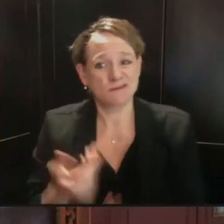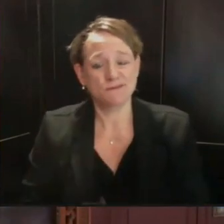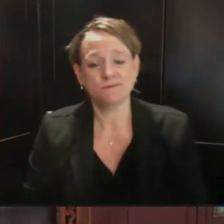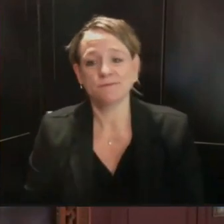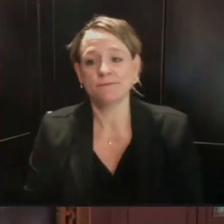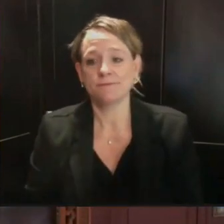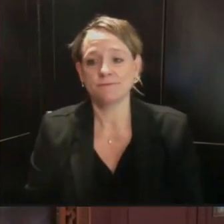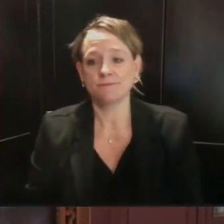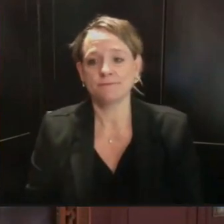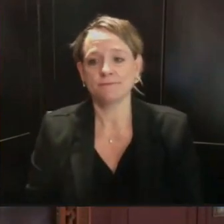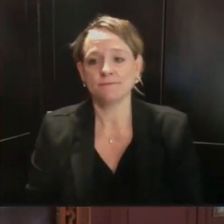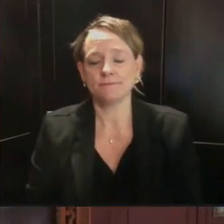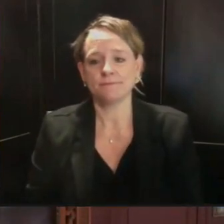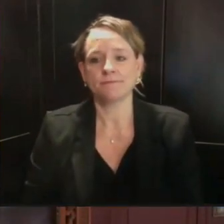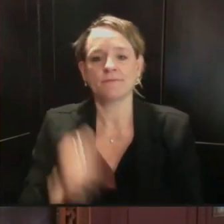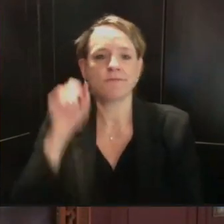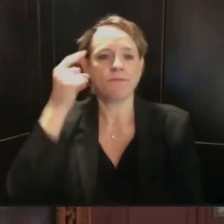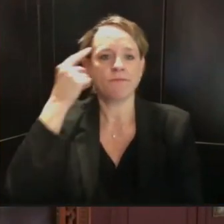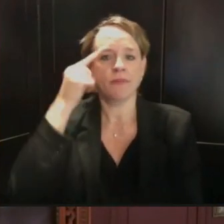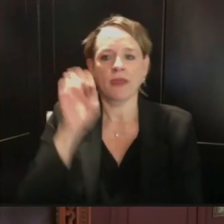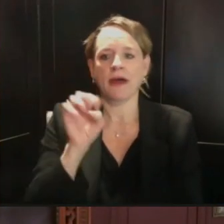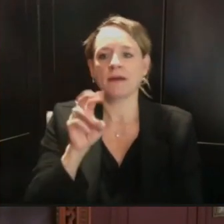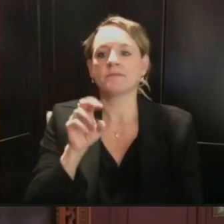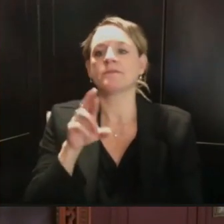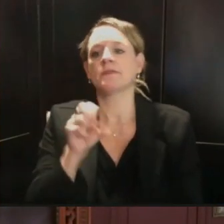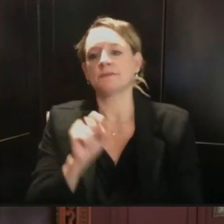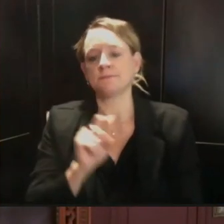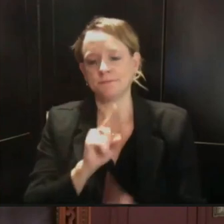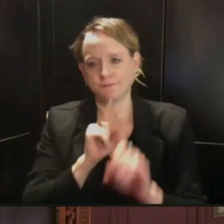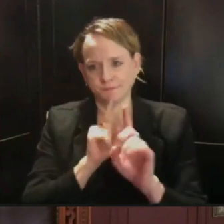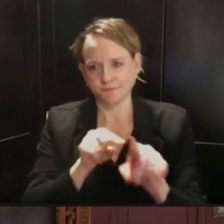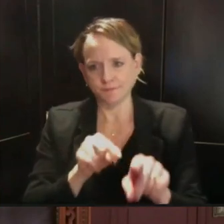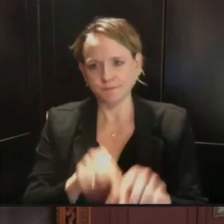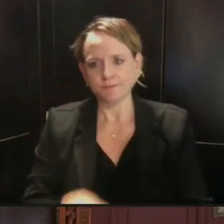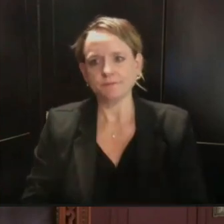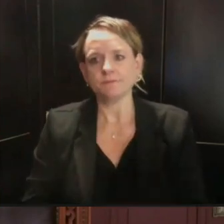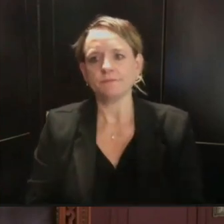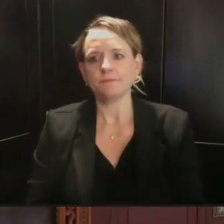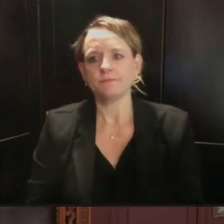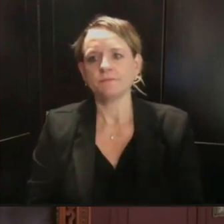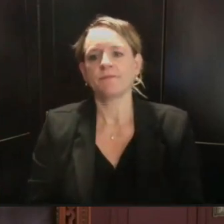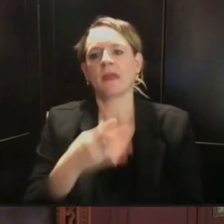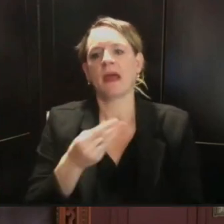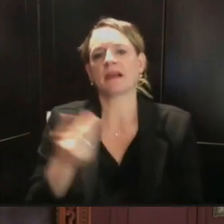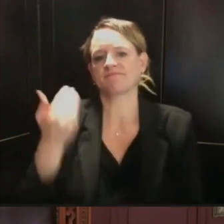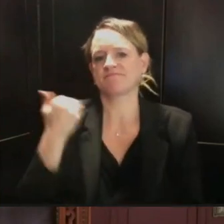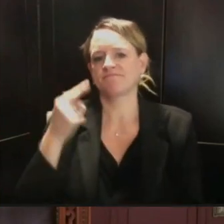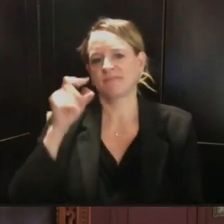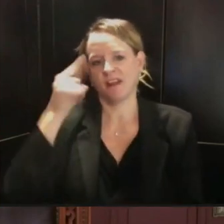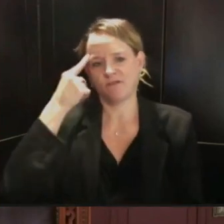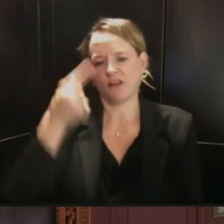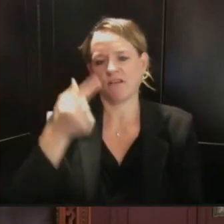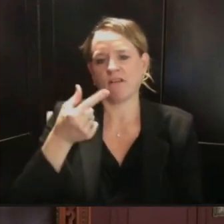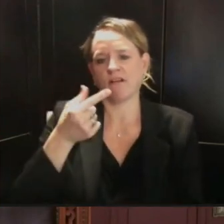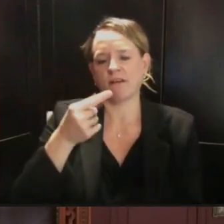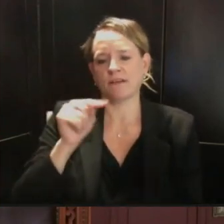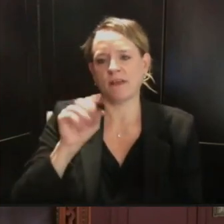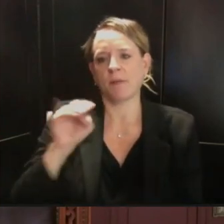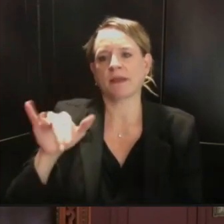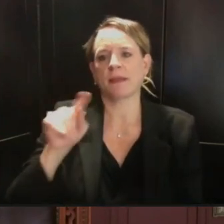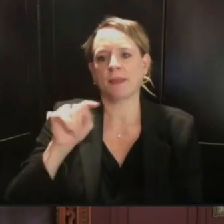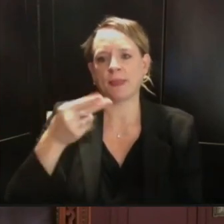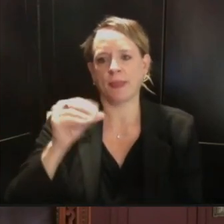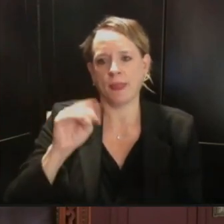former governor Thompson staff at the University of Wisconsin system and, and the individual campuses communicate